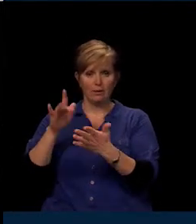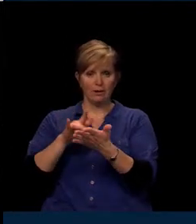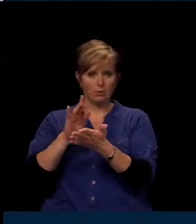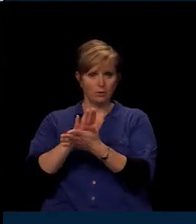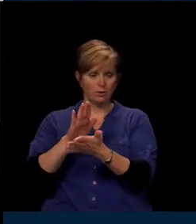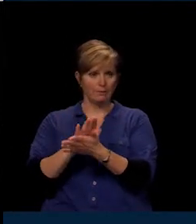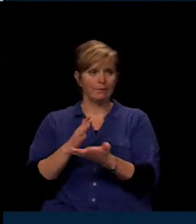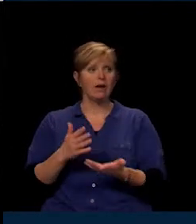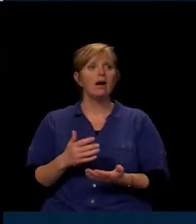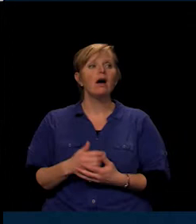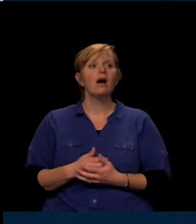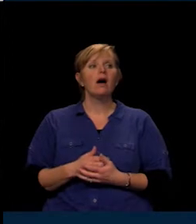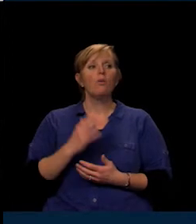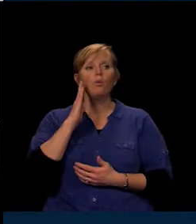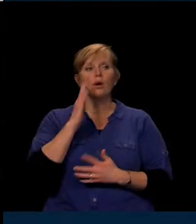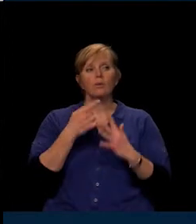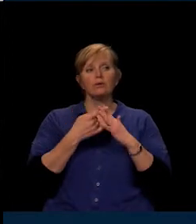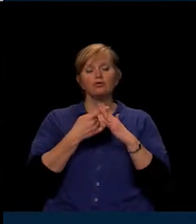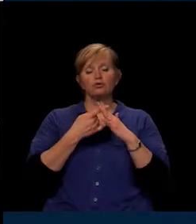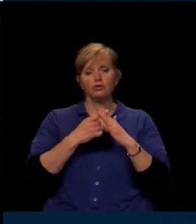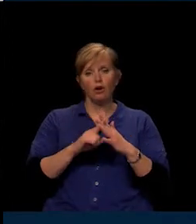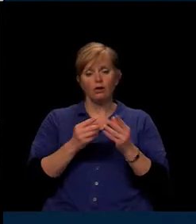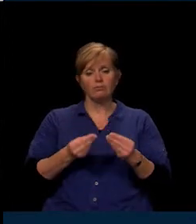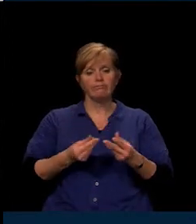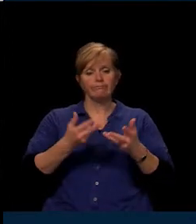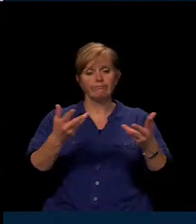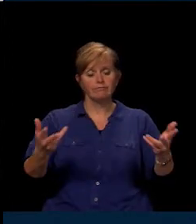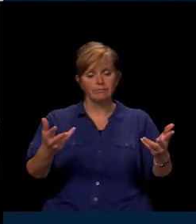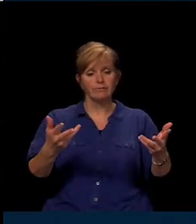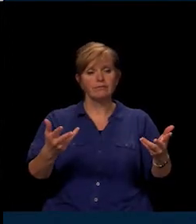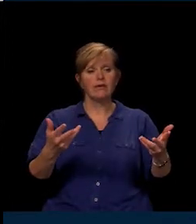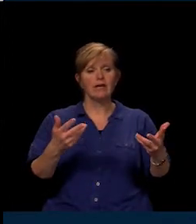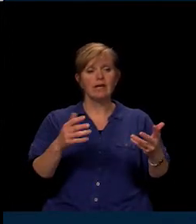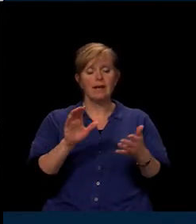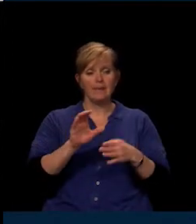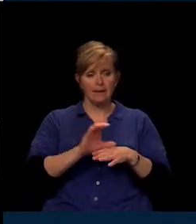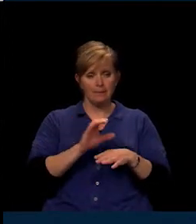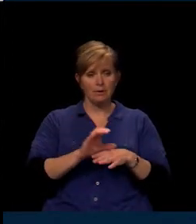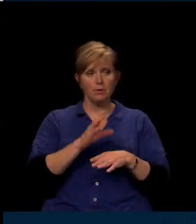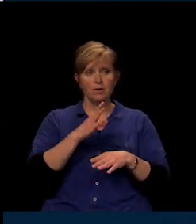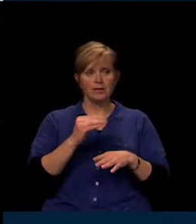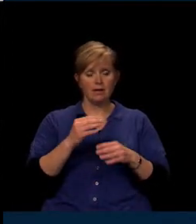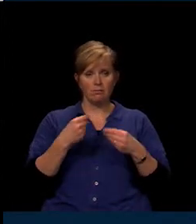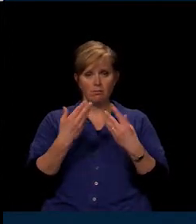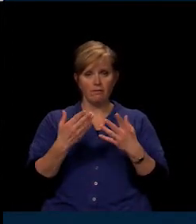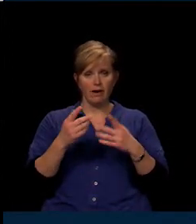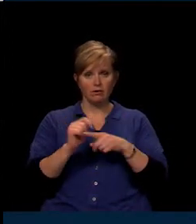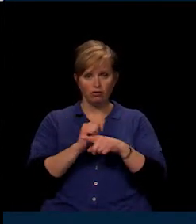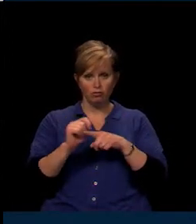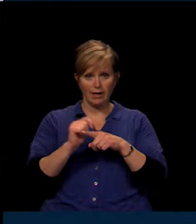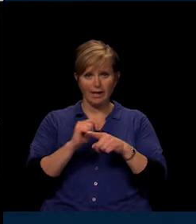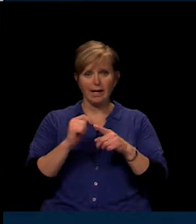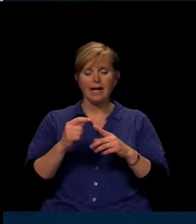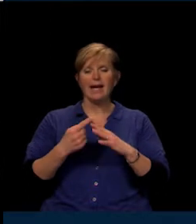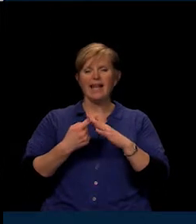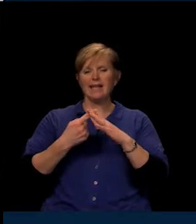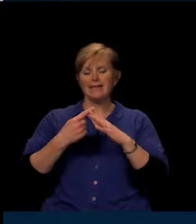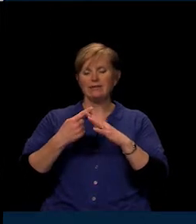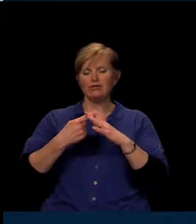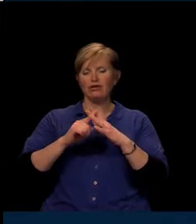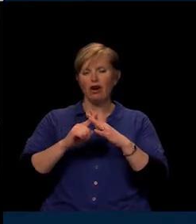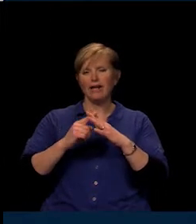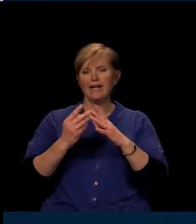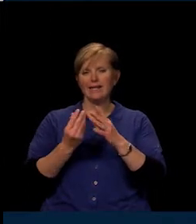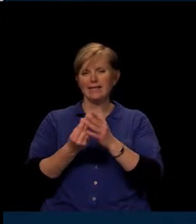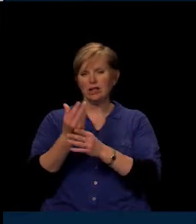deploy devices to and provide training and professional development to our staff beginning late spring, and subsequently provide in